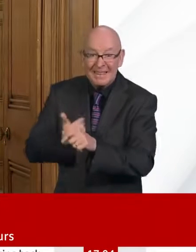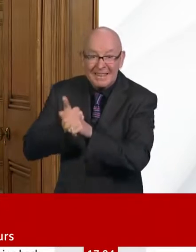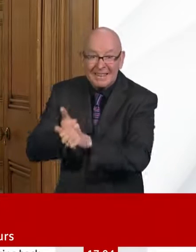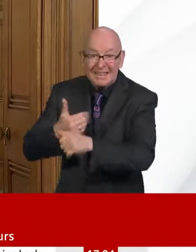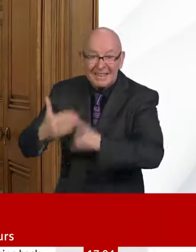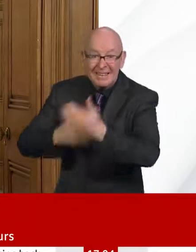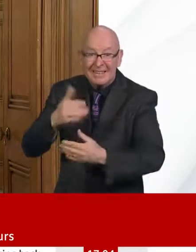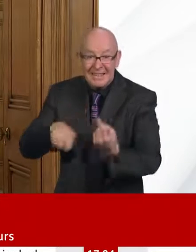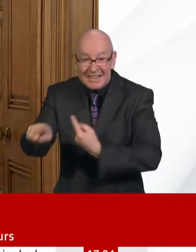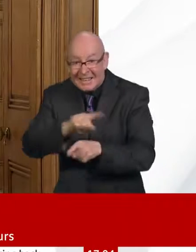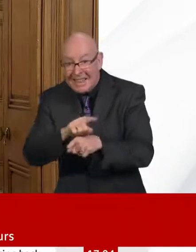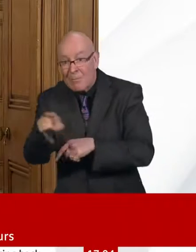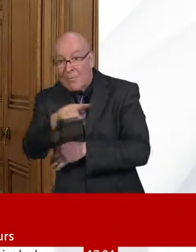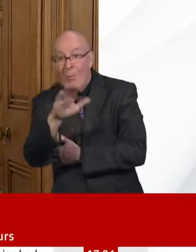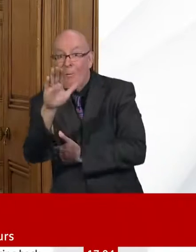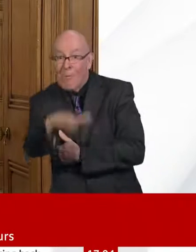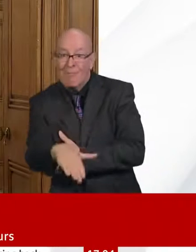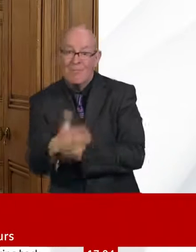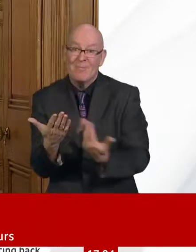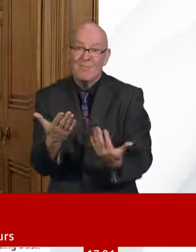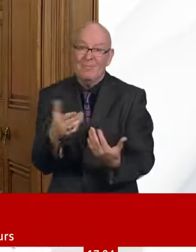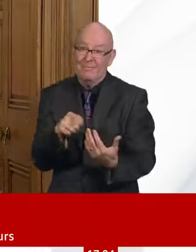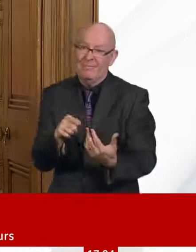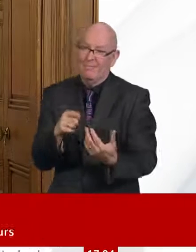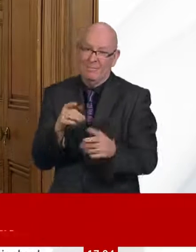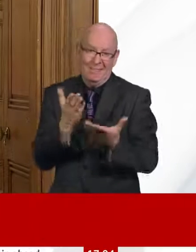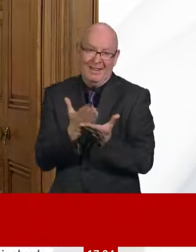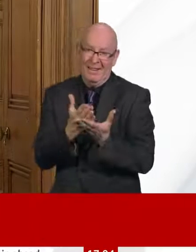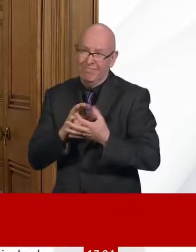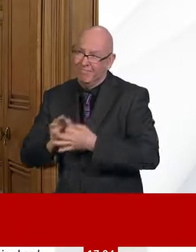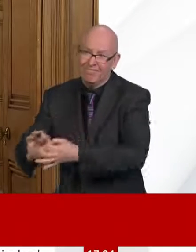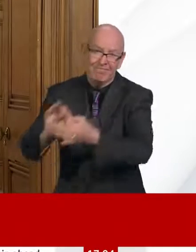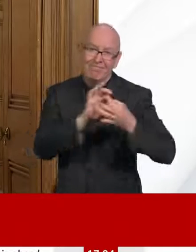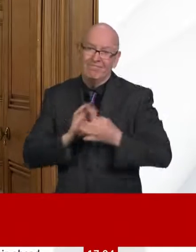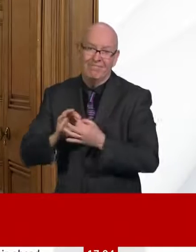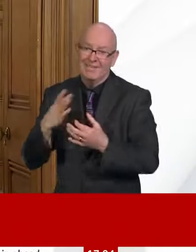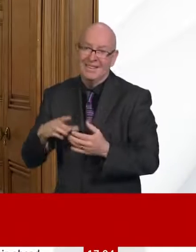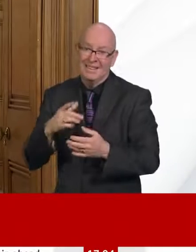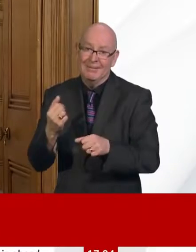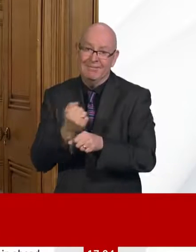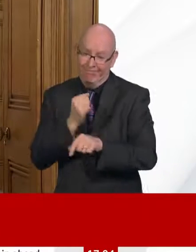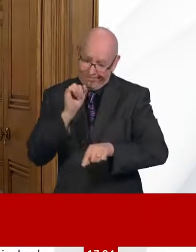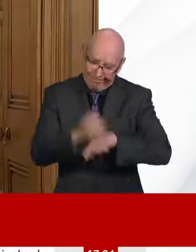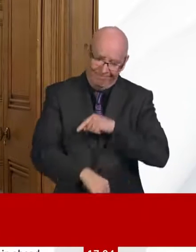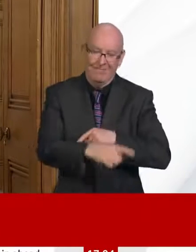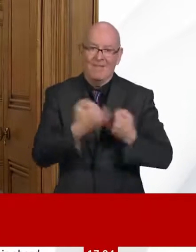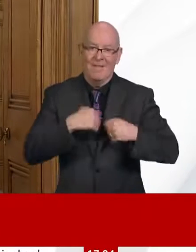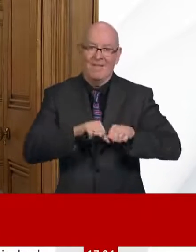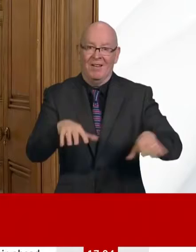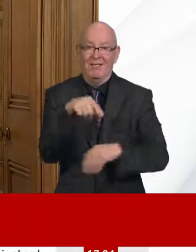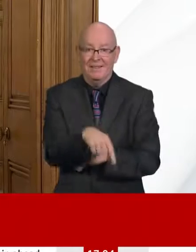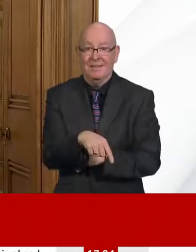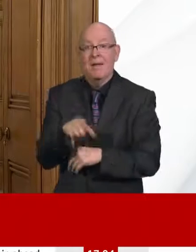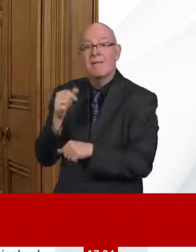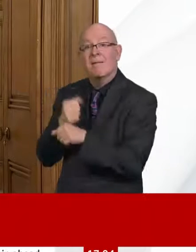ability to cope. I said in my budget a month ago that whatever the NHS needs, it will get.